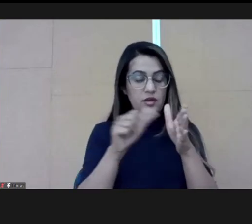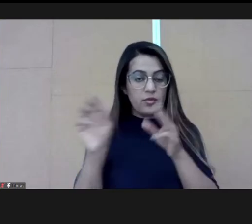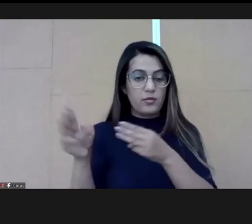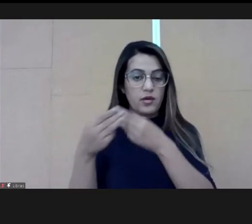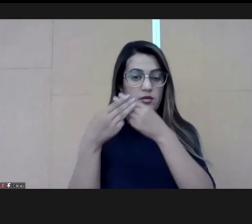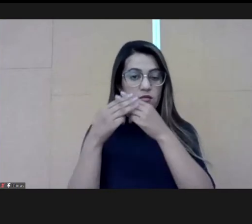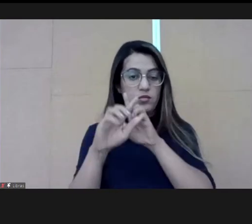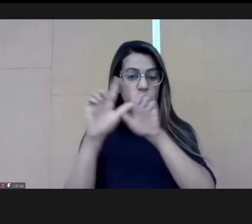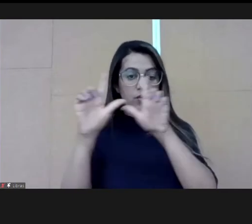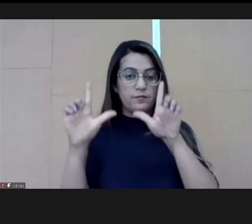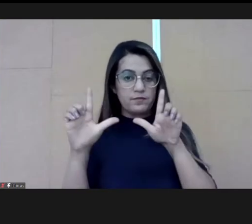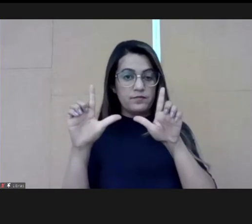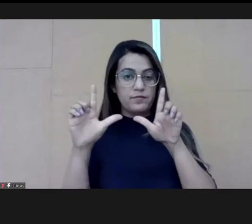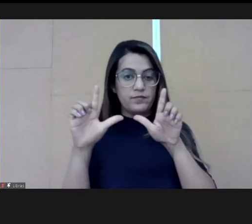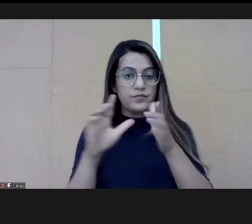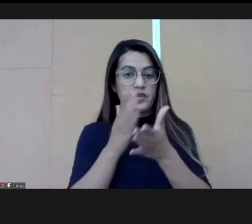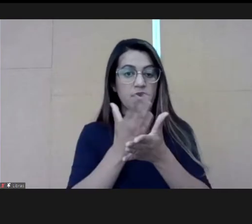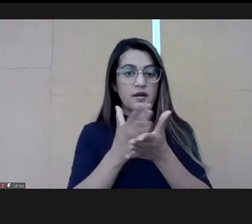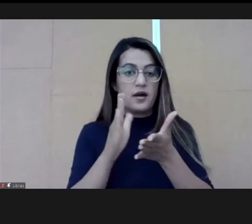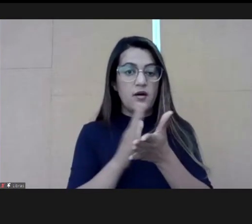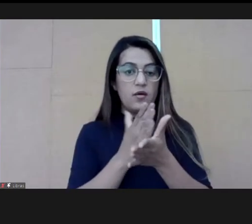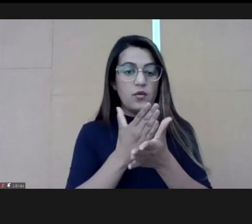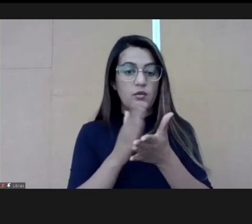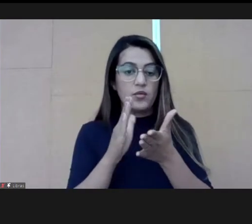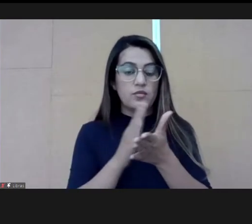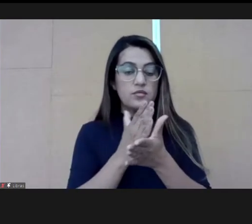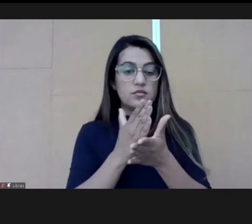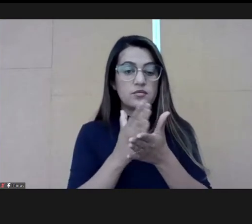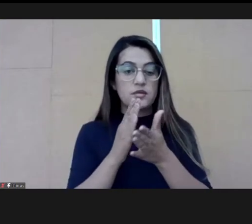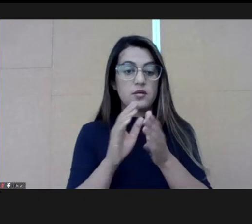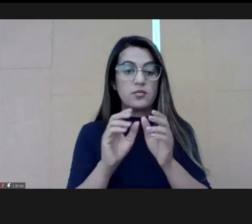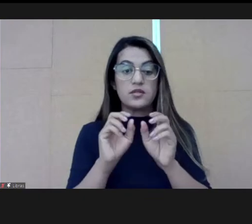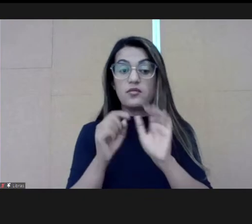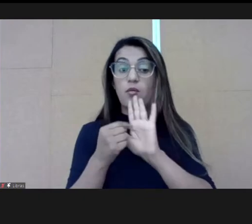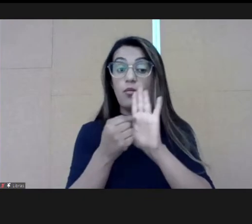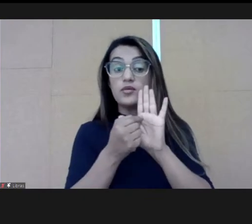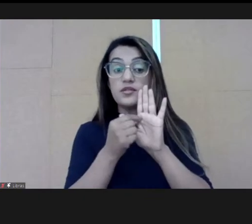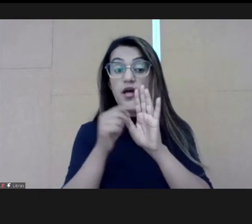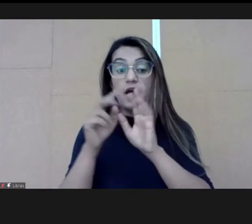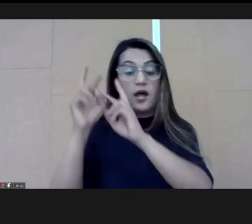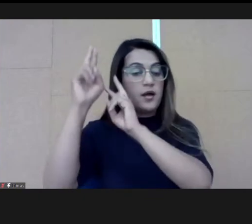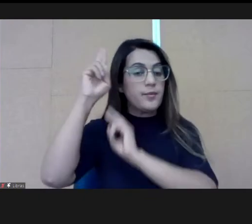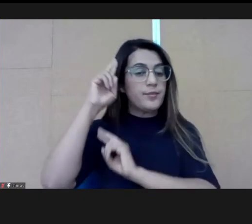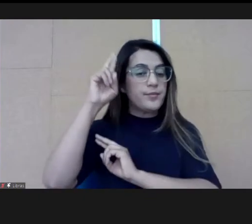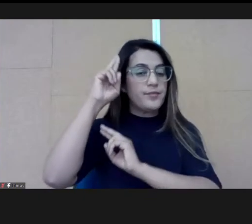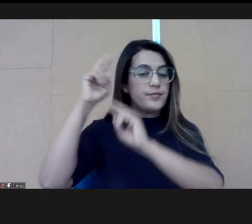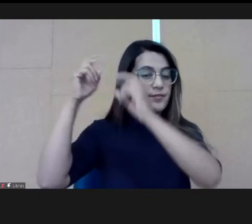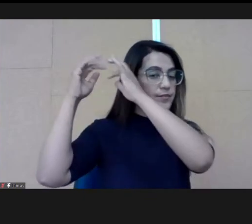You can go back to the first. So, some things that I wanted to mention.